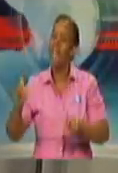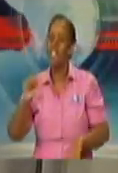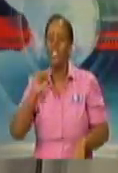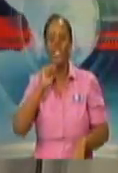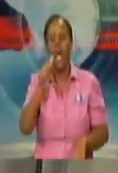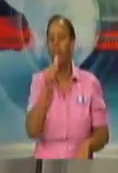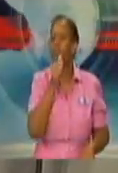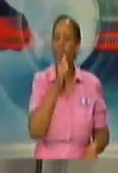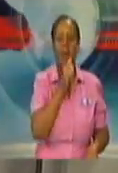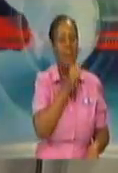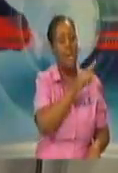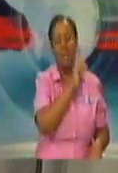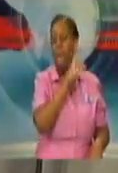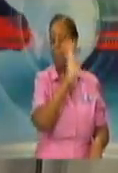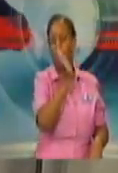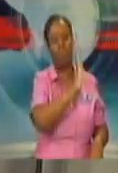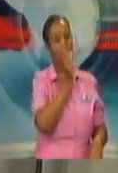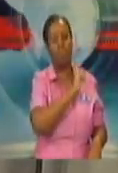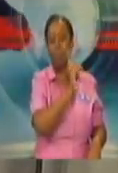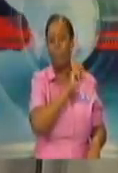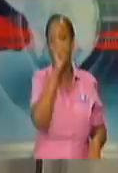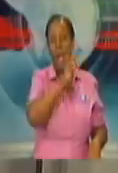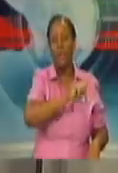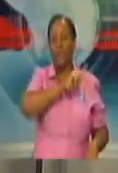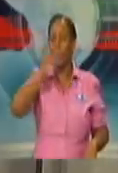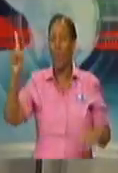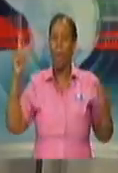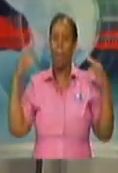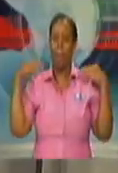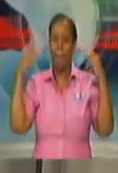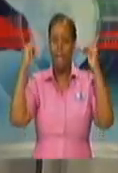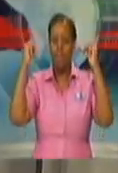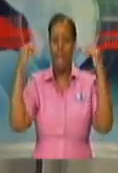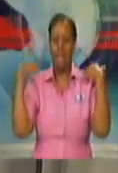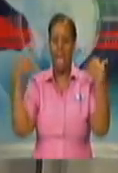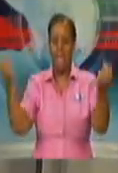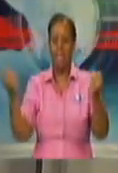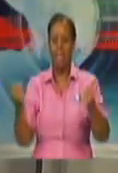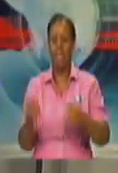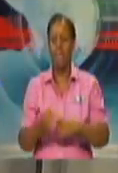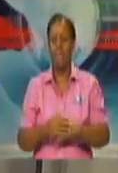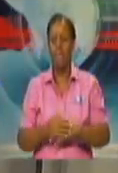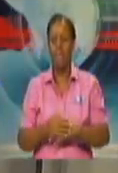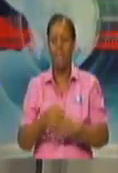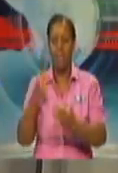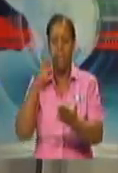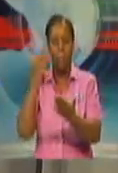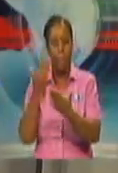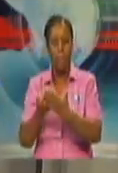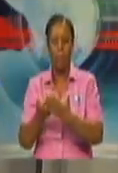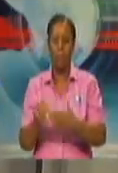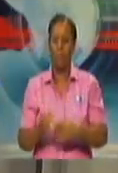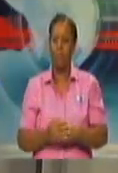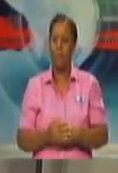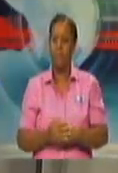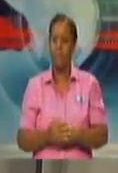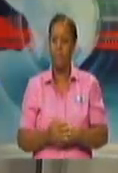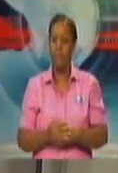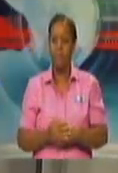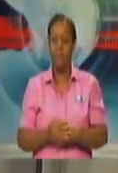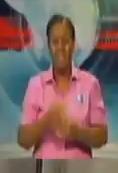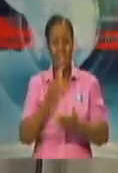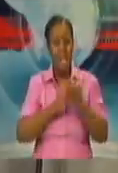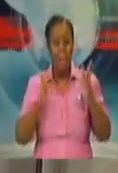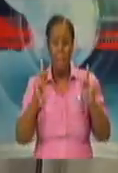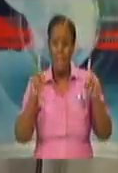tests, you are going to have between 15% to 50% of those persons receiving